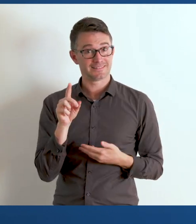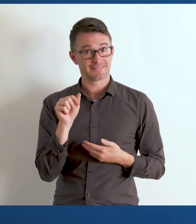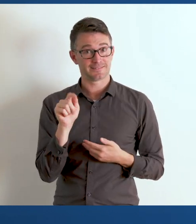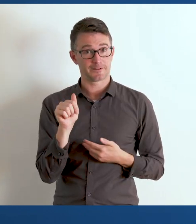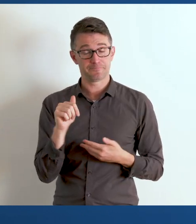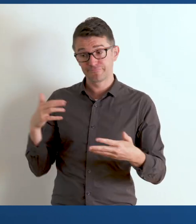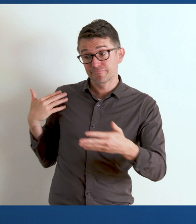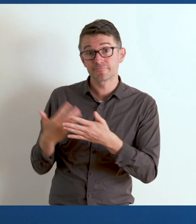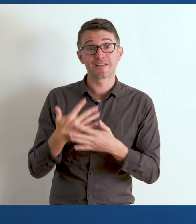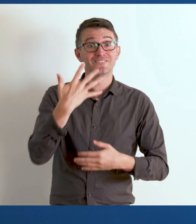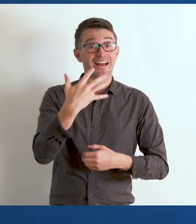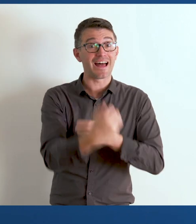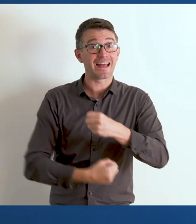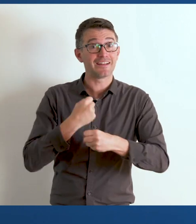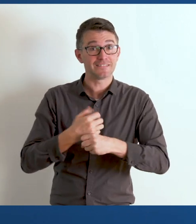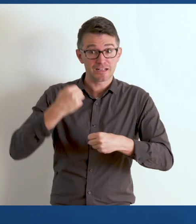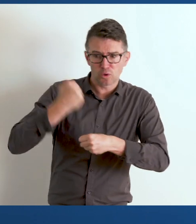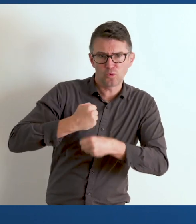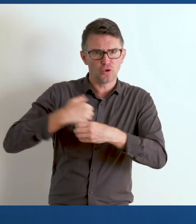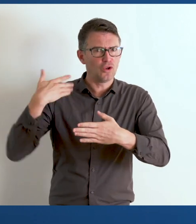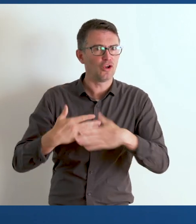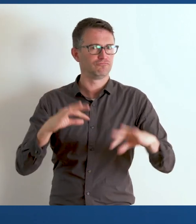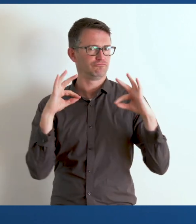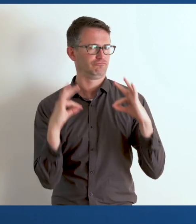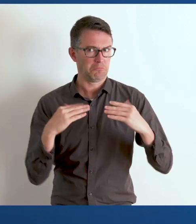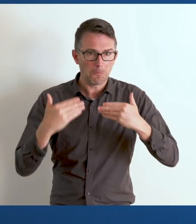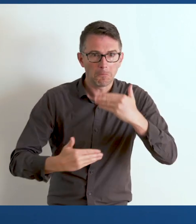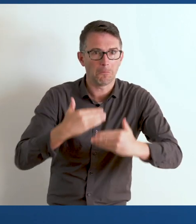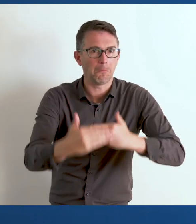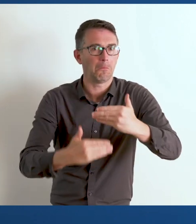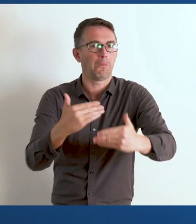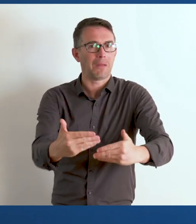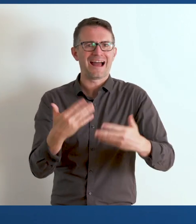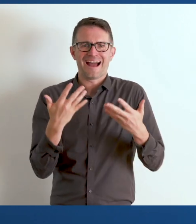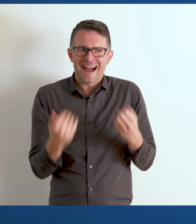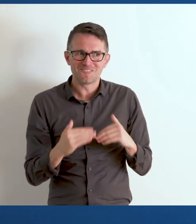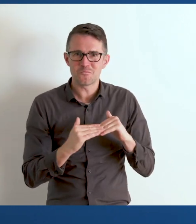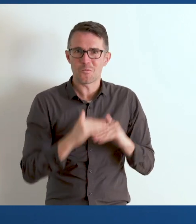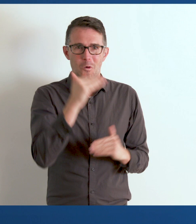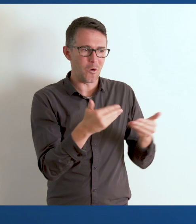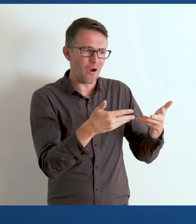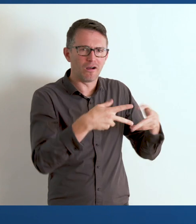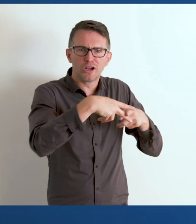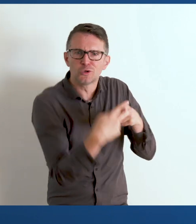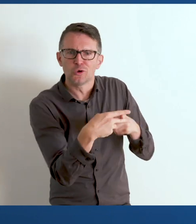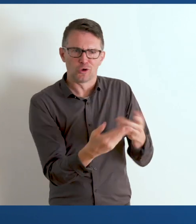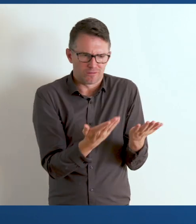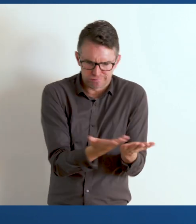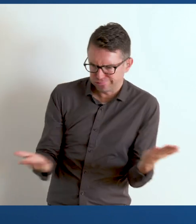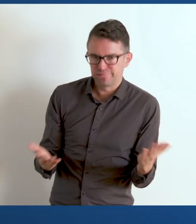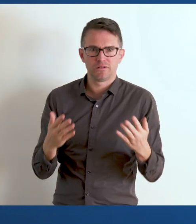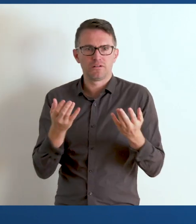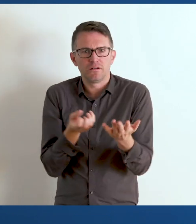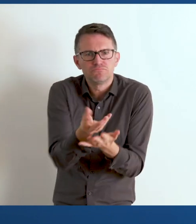years, we have made important progress. There are now tools that are available for countries to use that can allow countries to collect